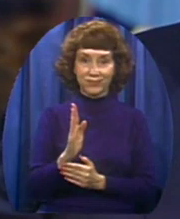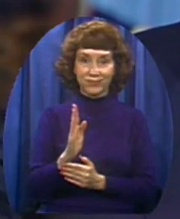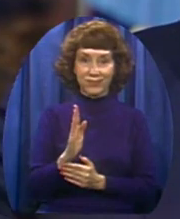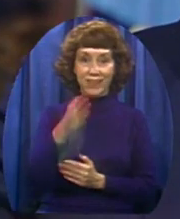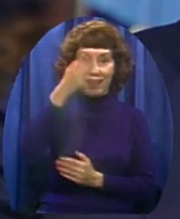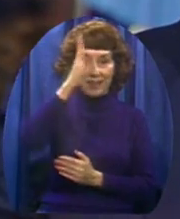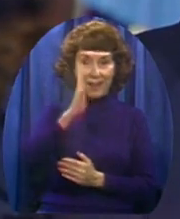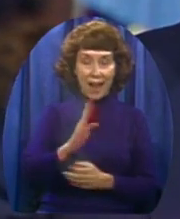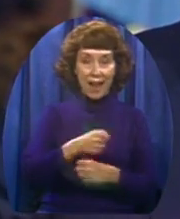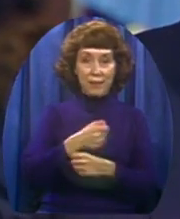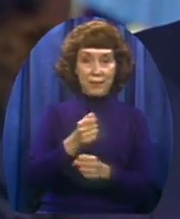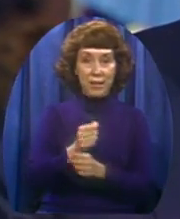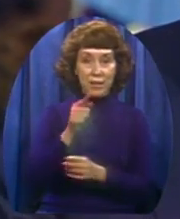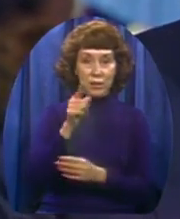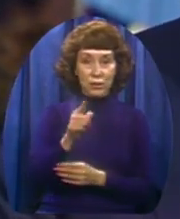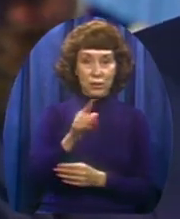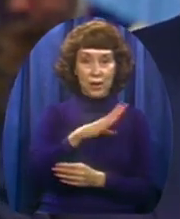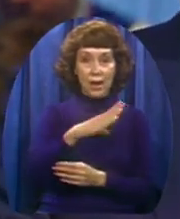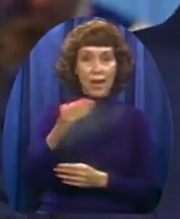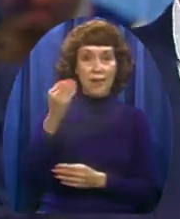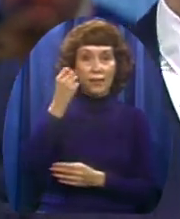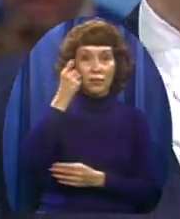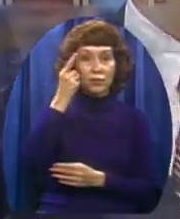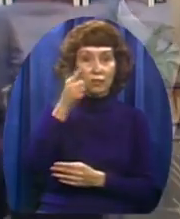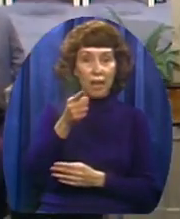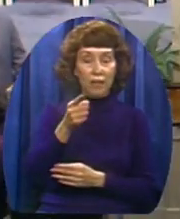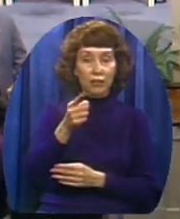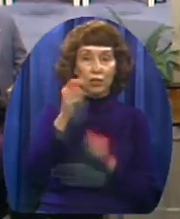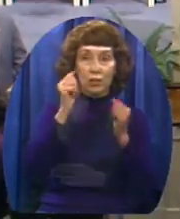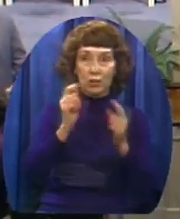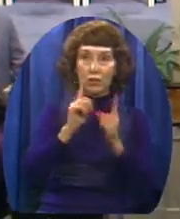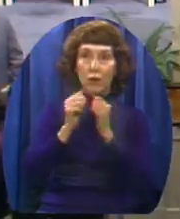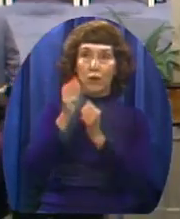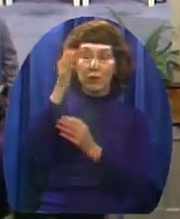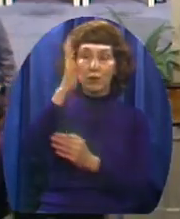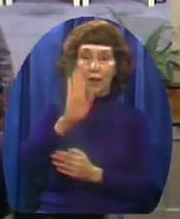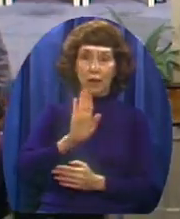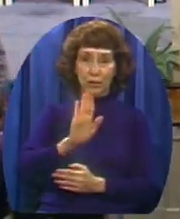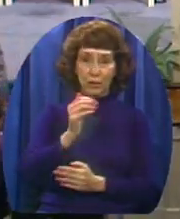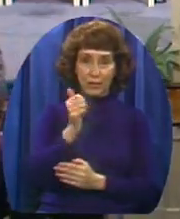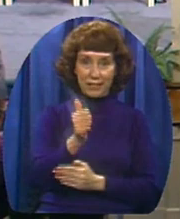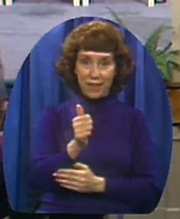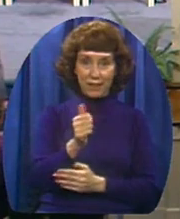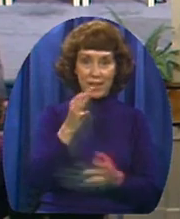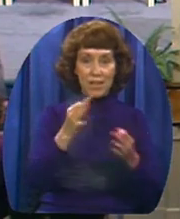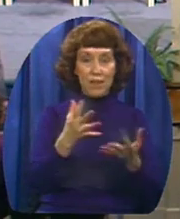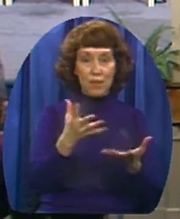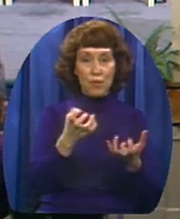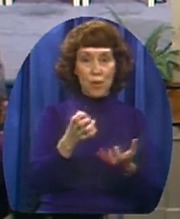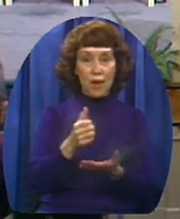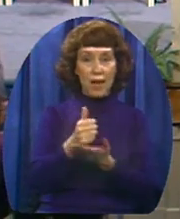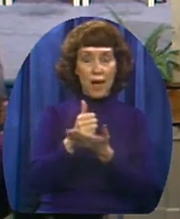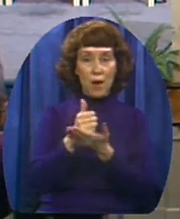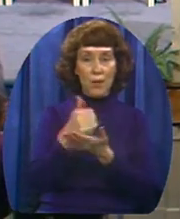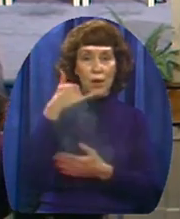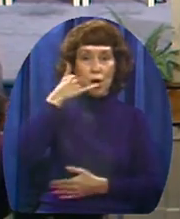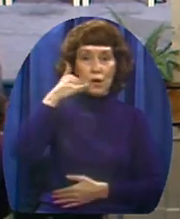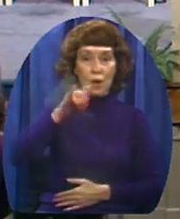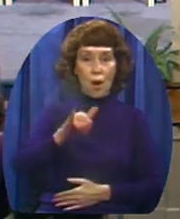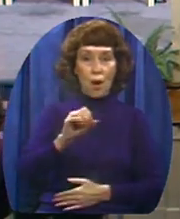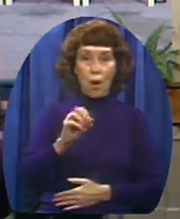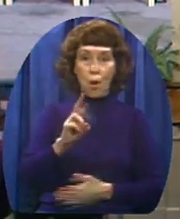our fellowship Come on while we sing Amen as I am